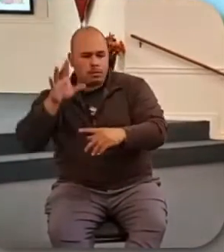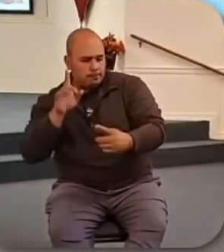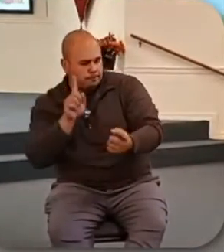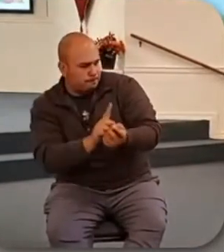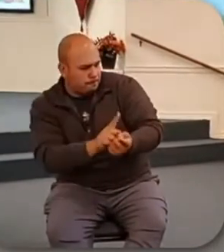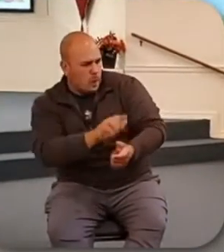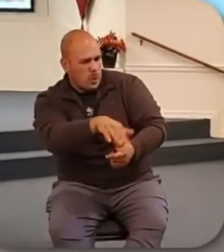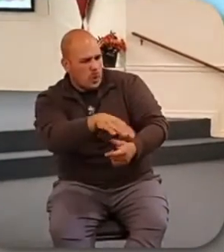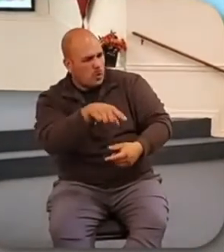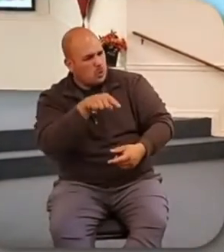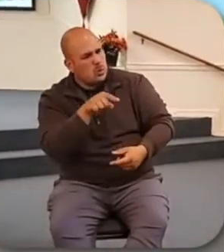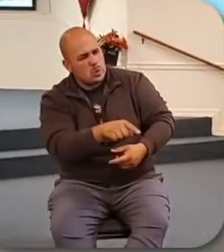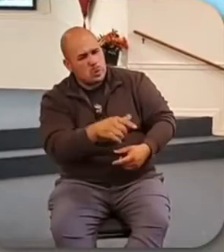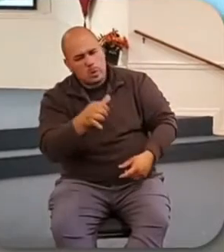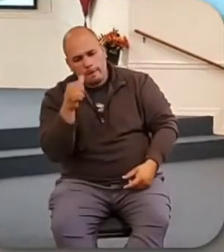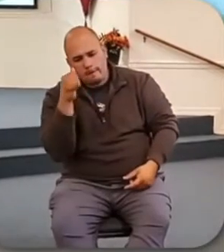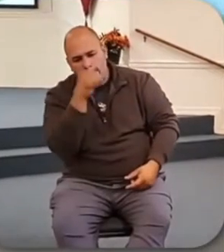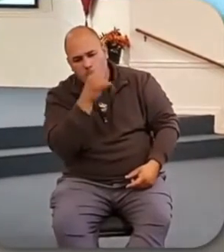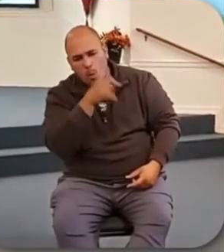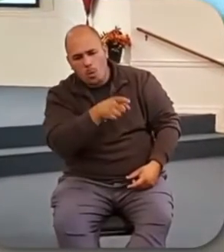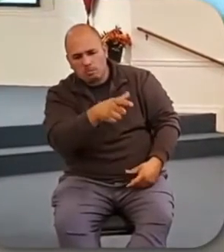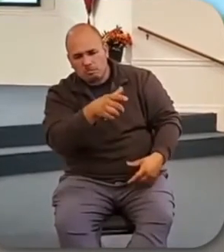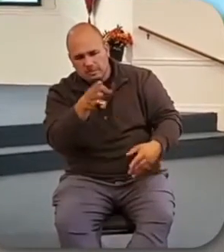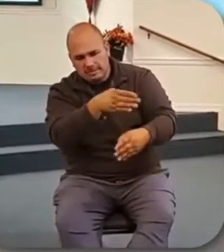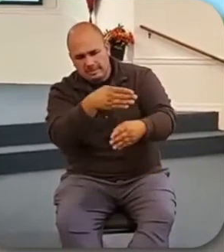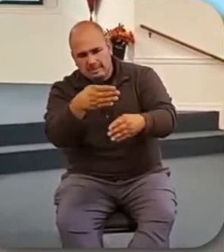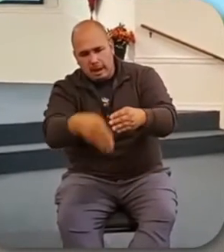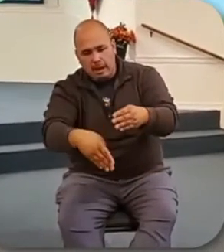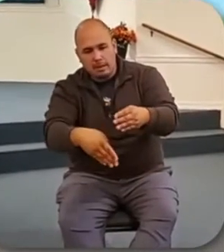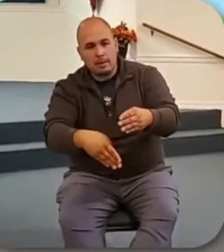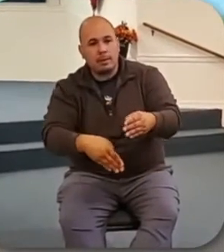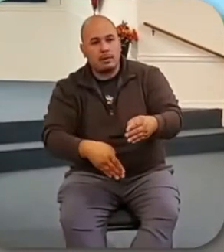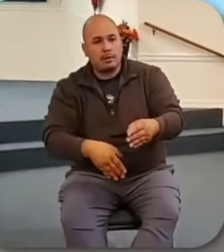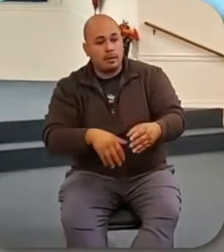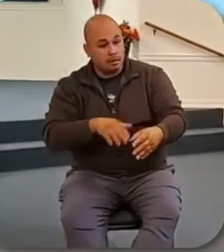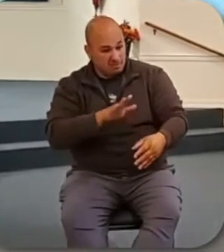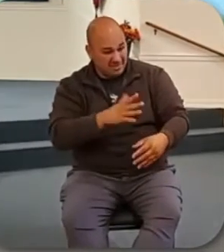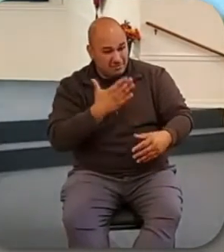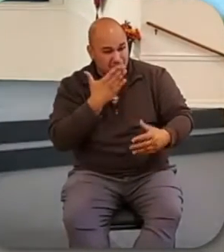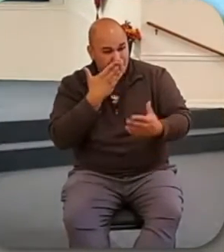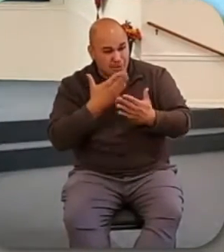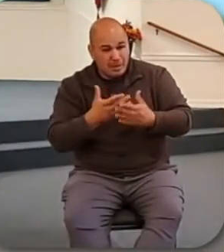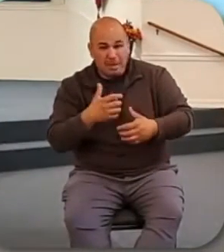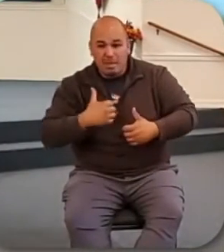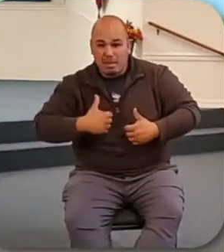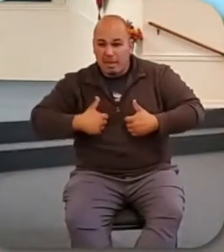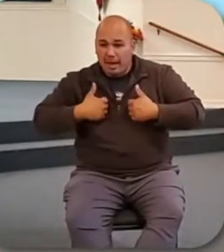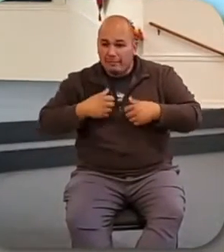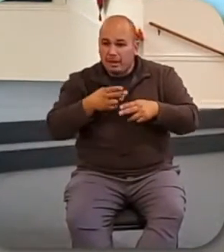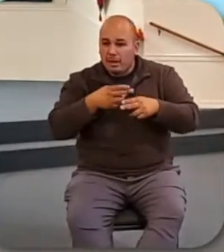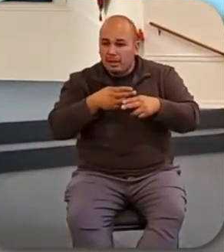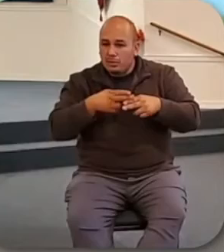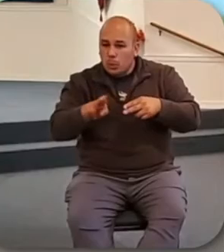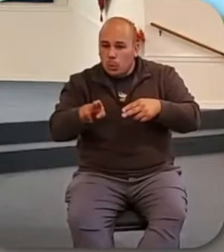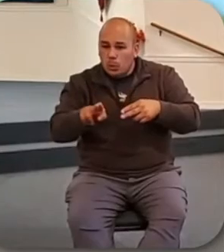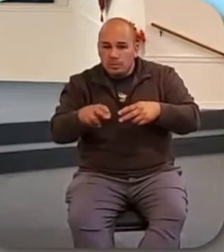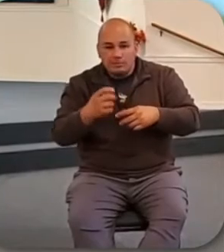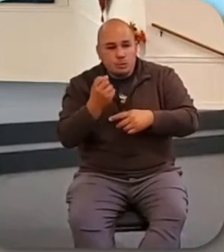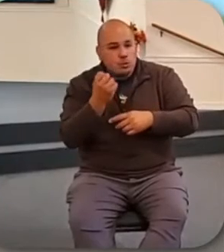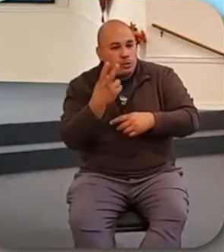you're done. And the man died. His good life lasted, let's say 12 hours-ish.